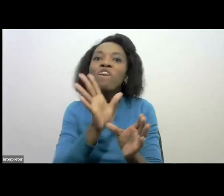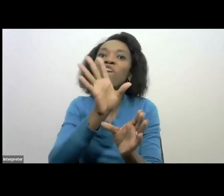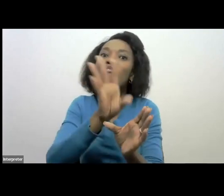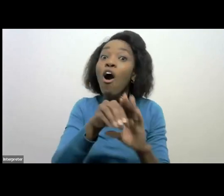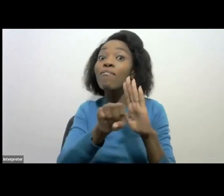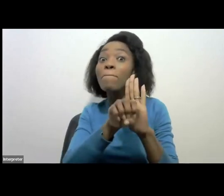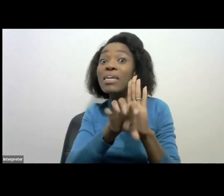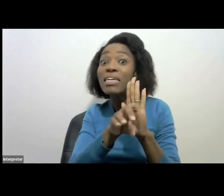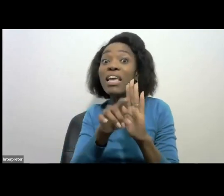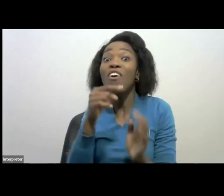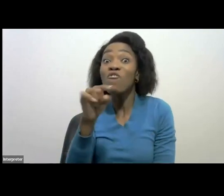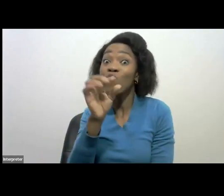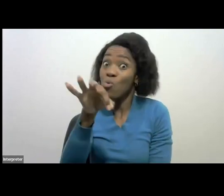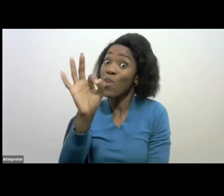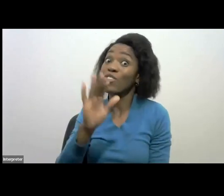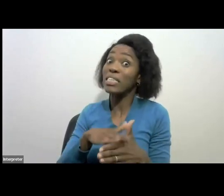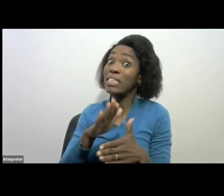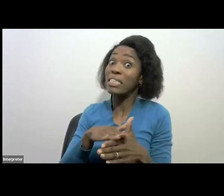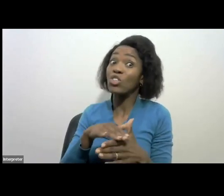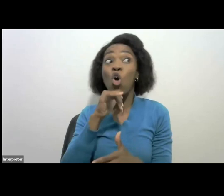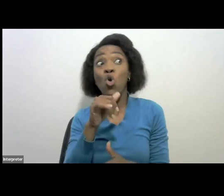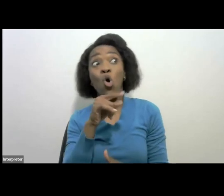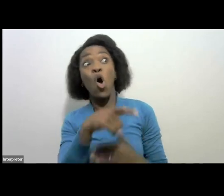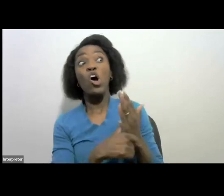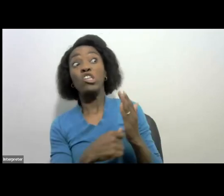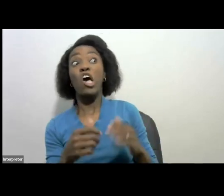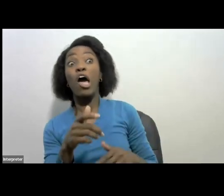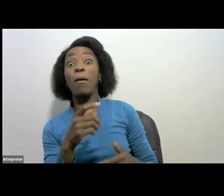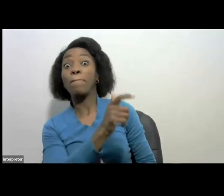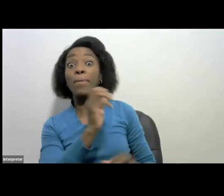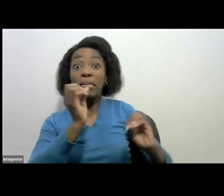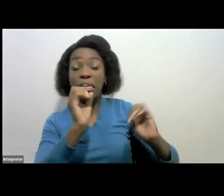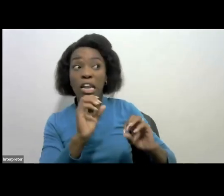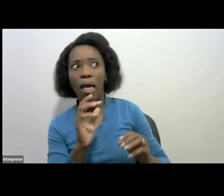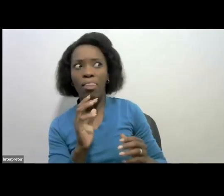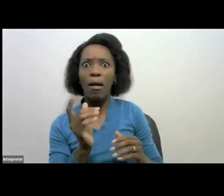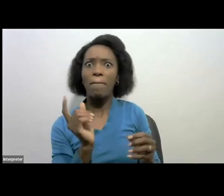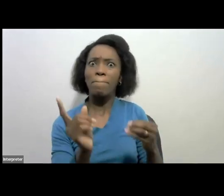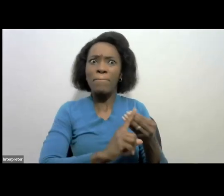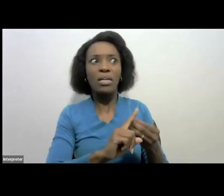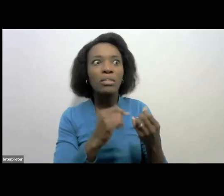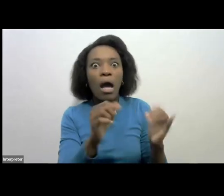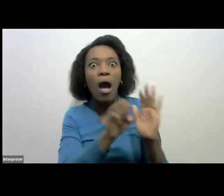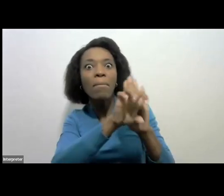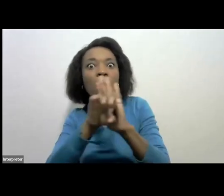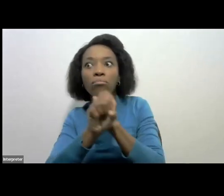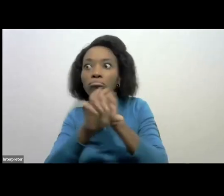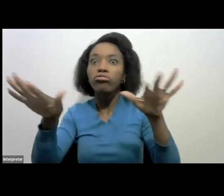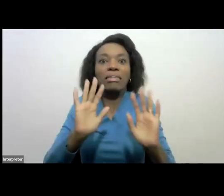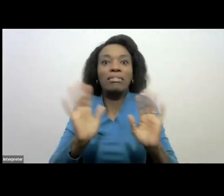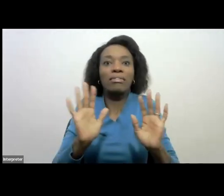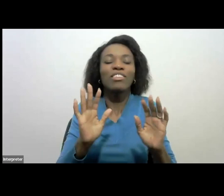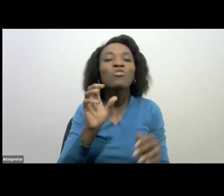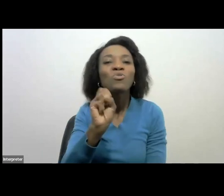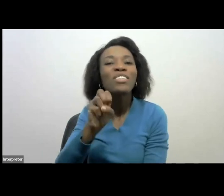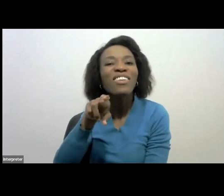reasons, not the wrong ones. And of course, it is our strategic intent that there